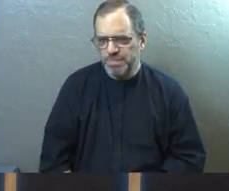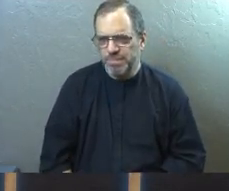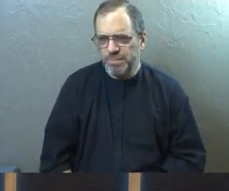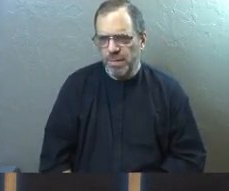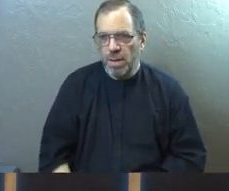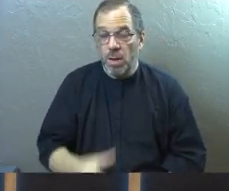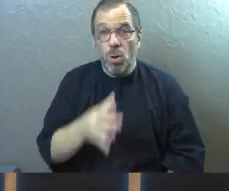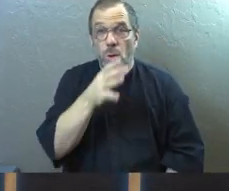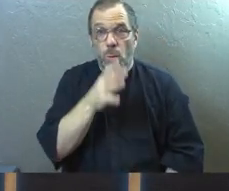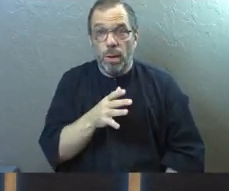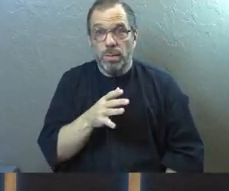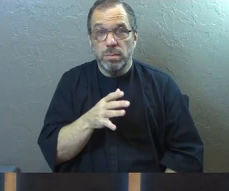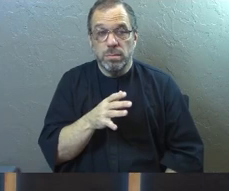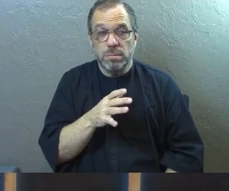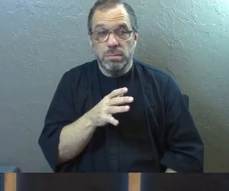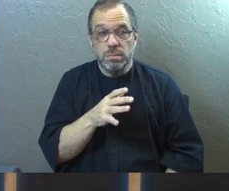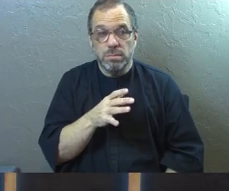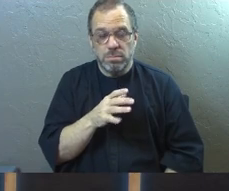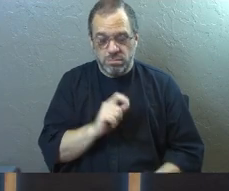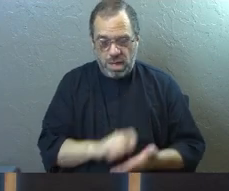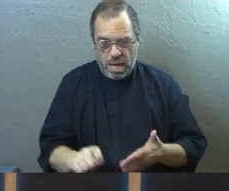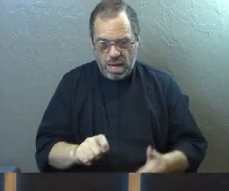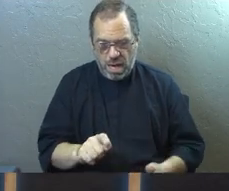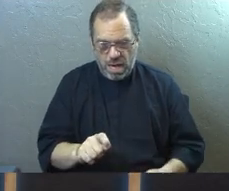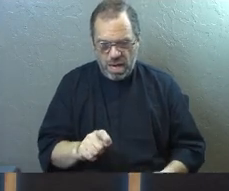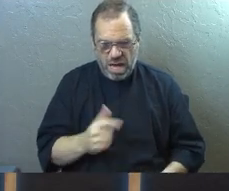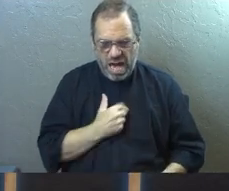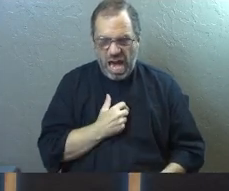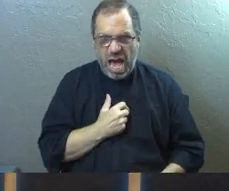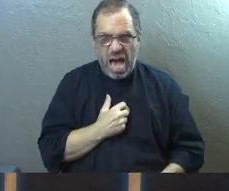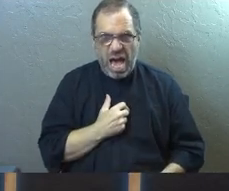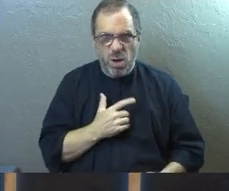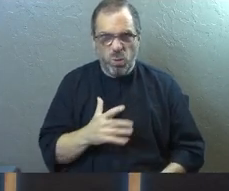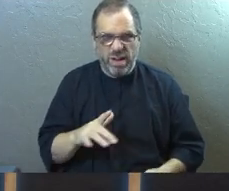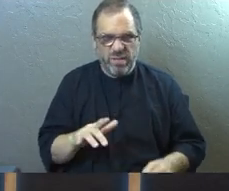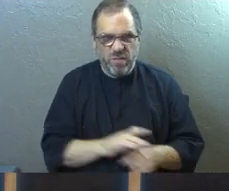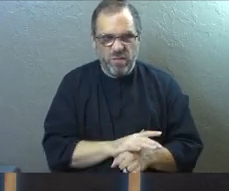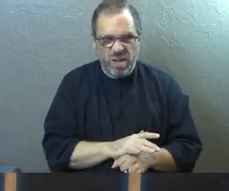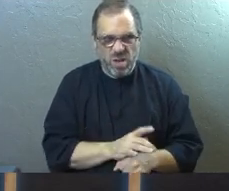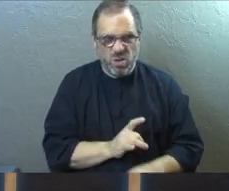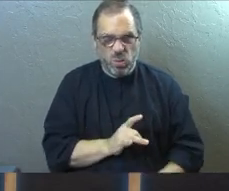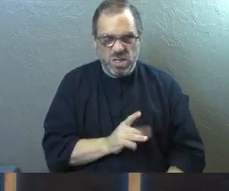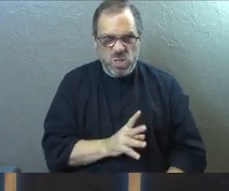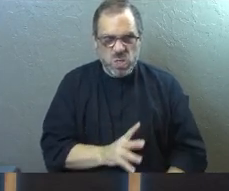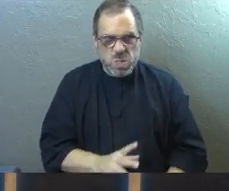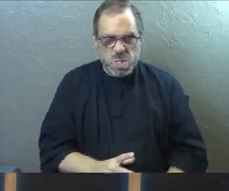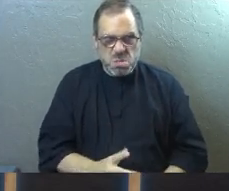And she writes, she's like, that moment, I was filled with cold hatred toward that man.